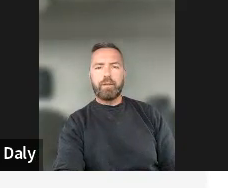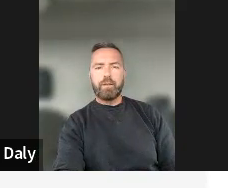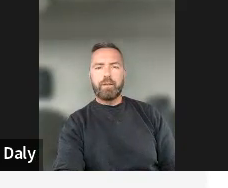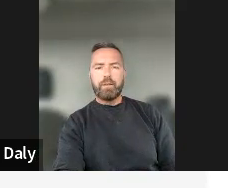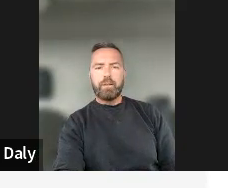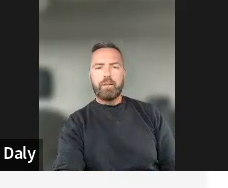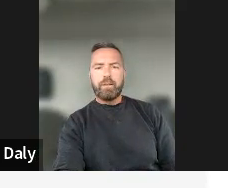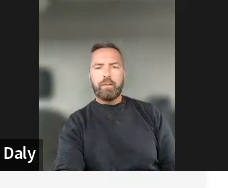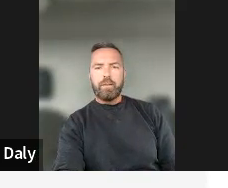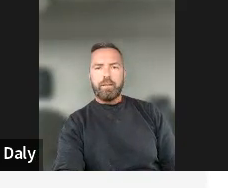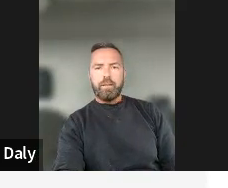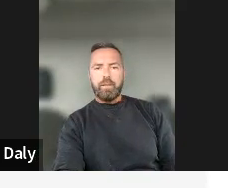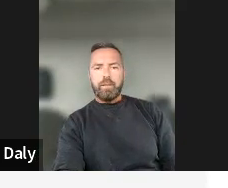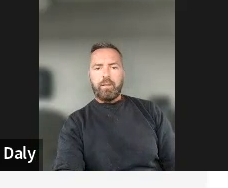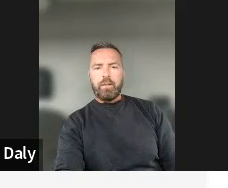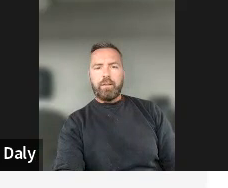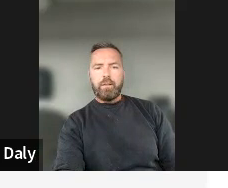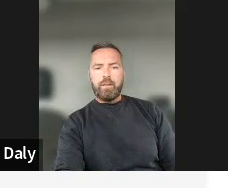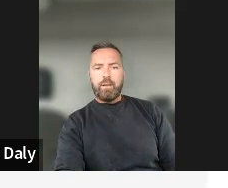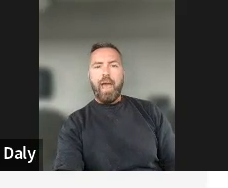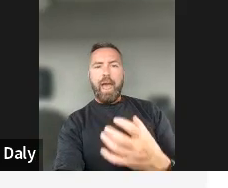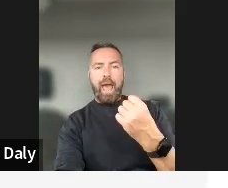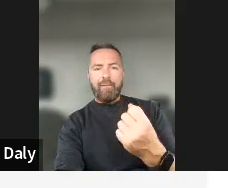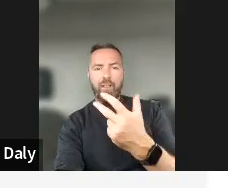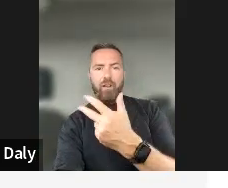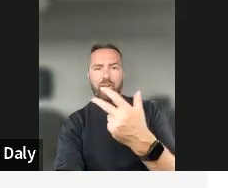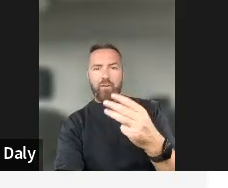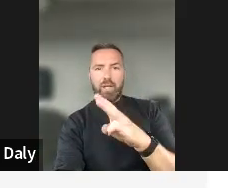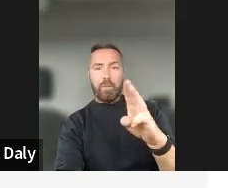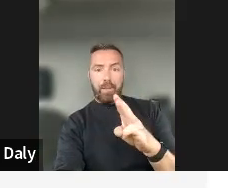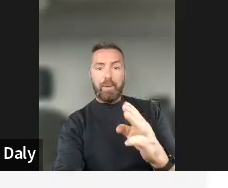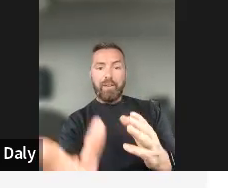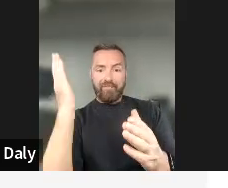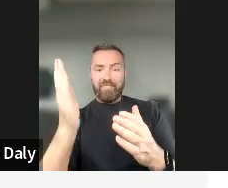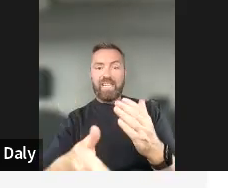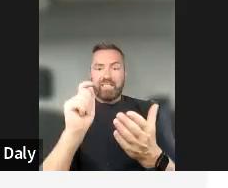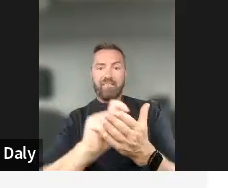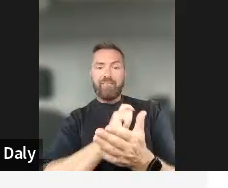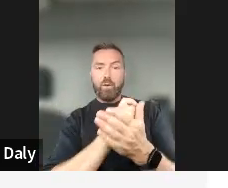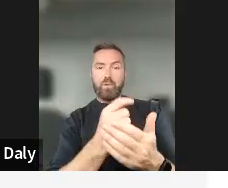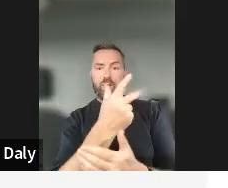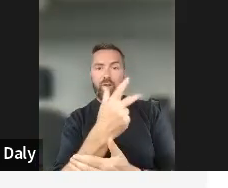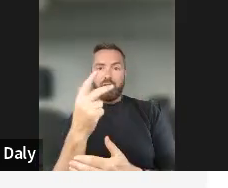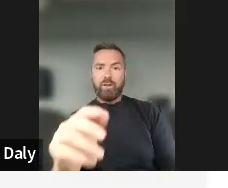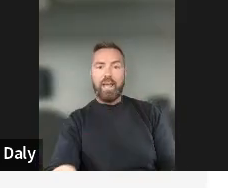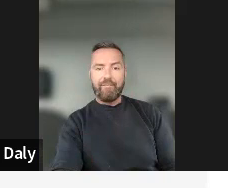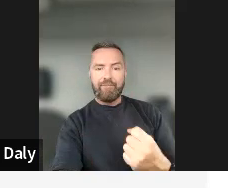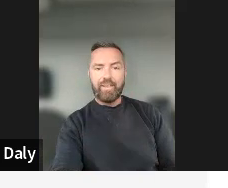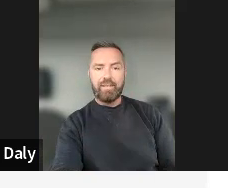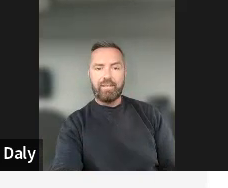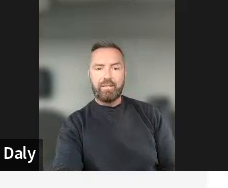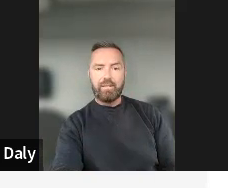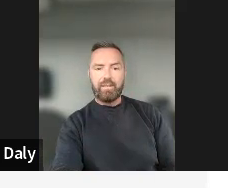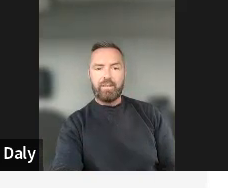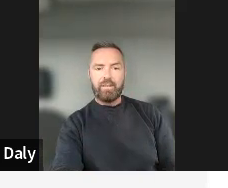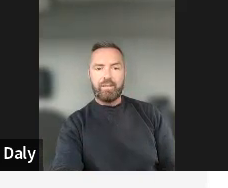Just to say that we already have 33 people that have voted. Maybe in this question, because it is open-ended, we